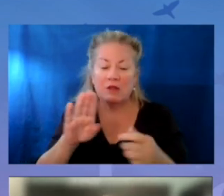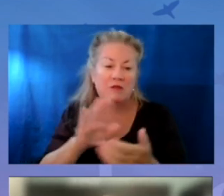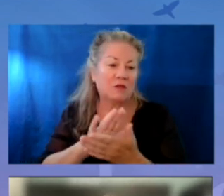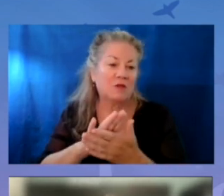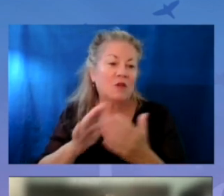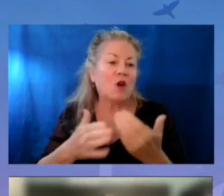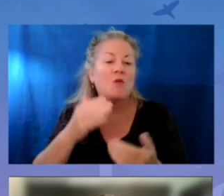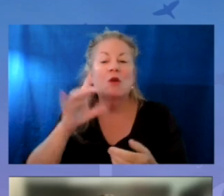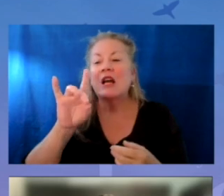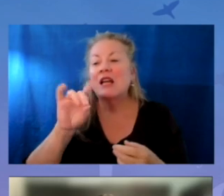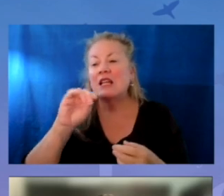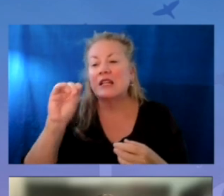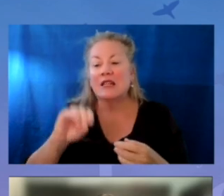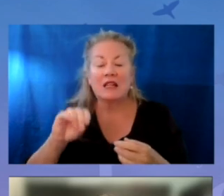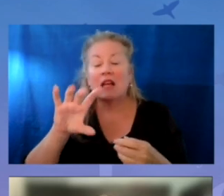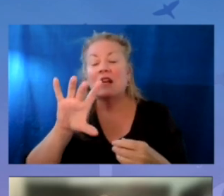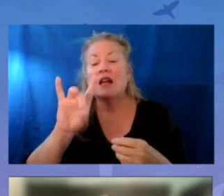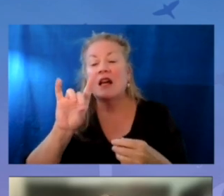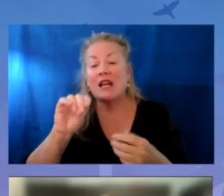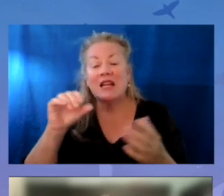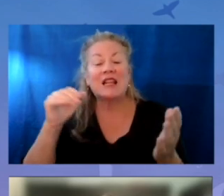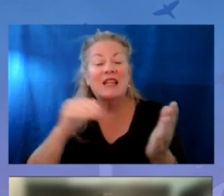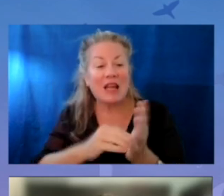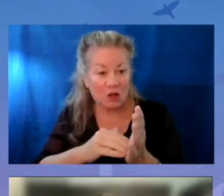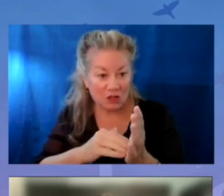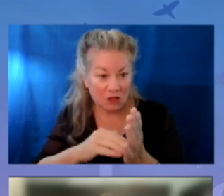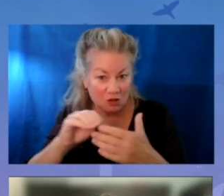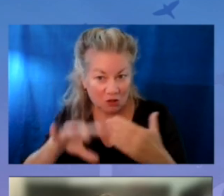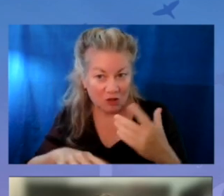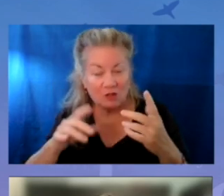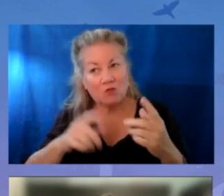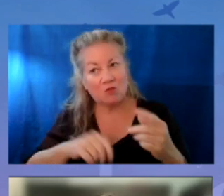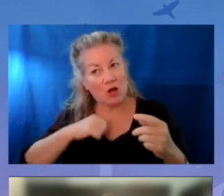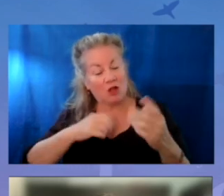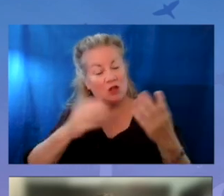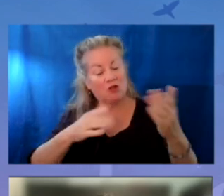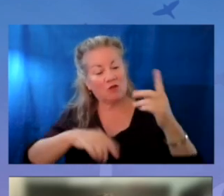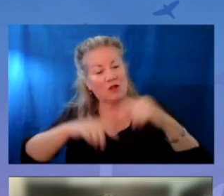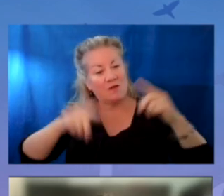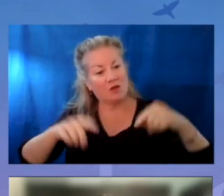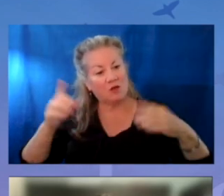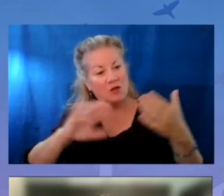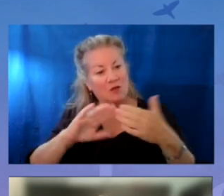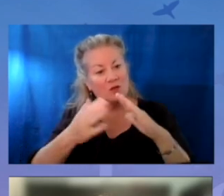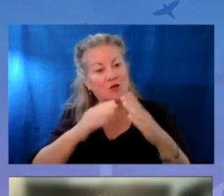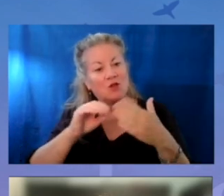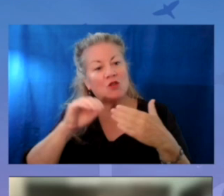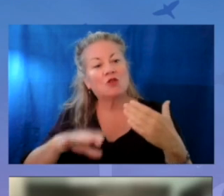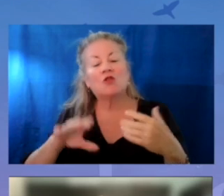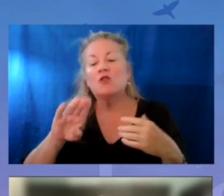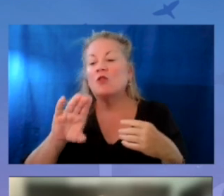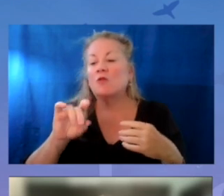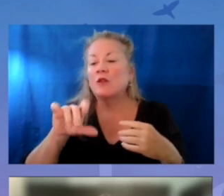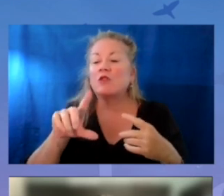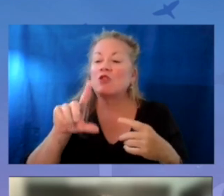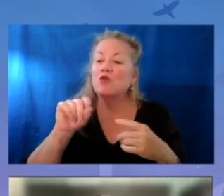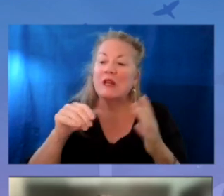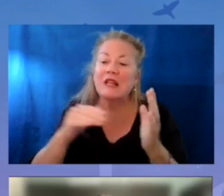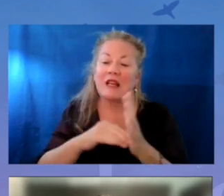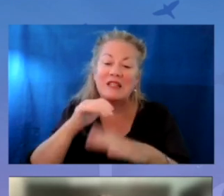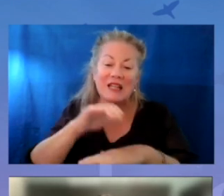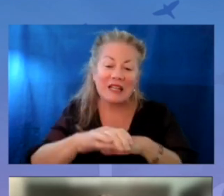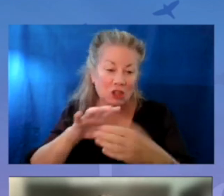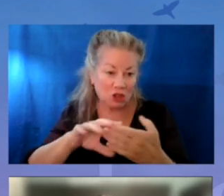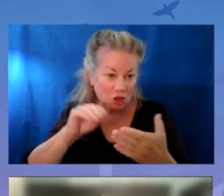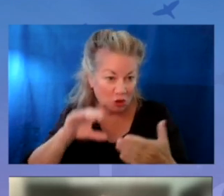almost 80,000 students. We proudly serve diverse communities with a student body of more than 20,000 English learners.